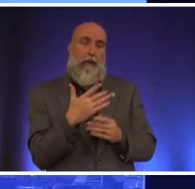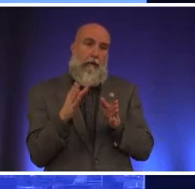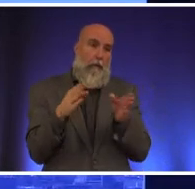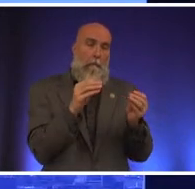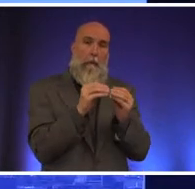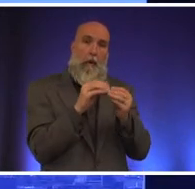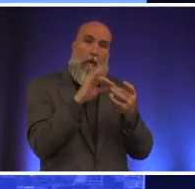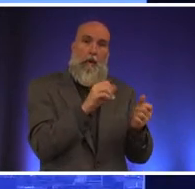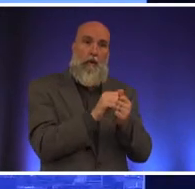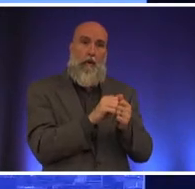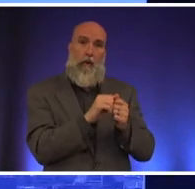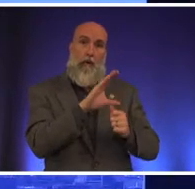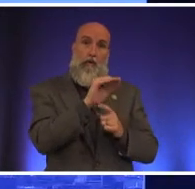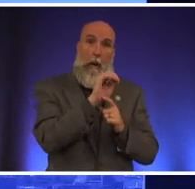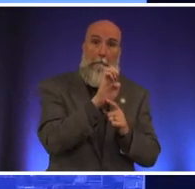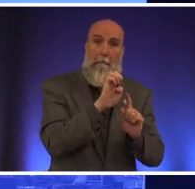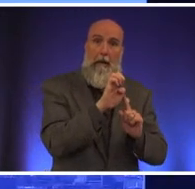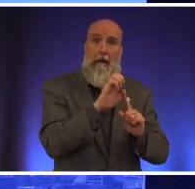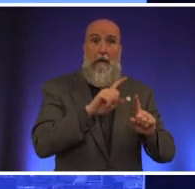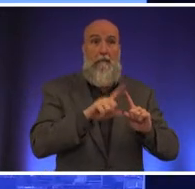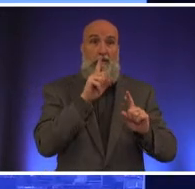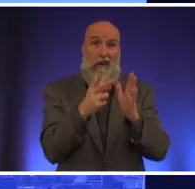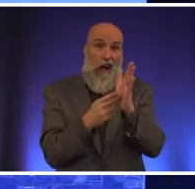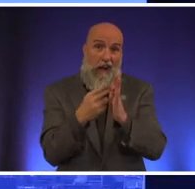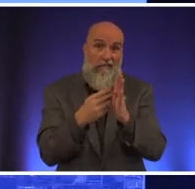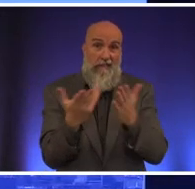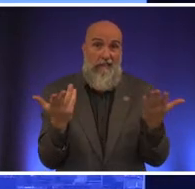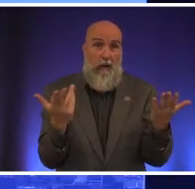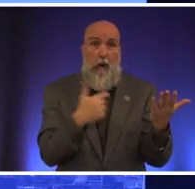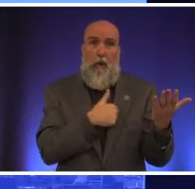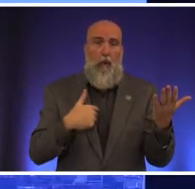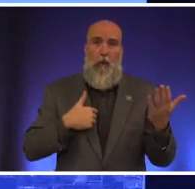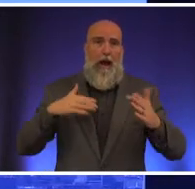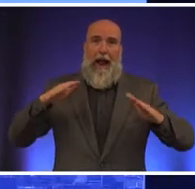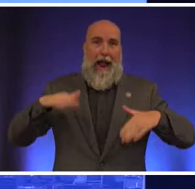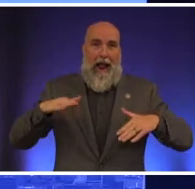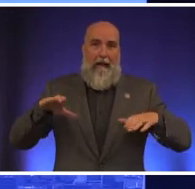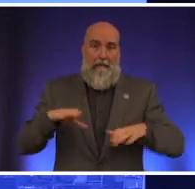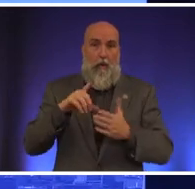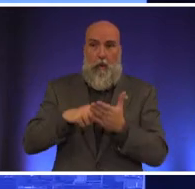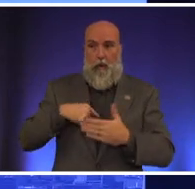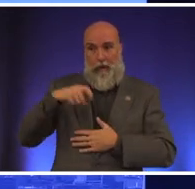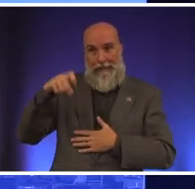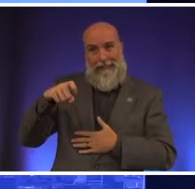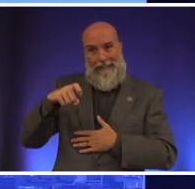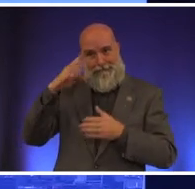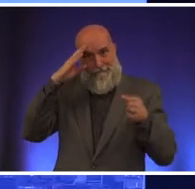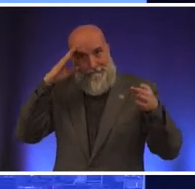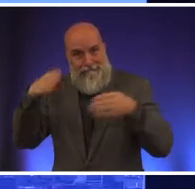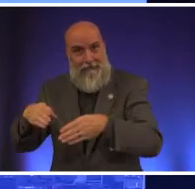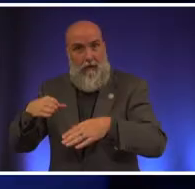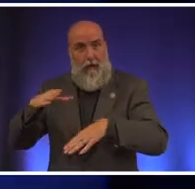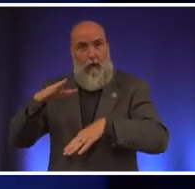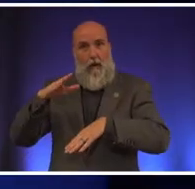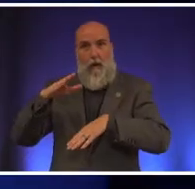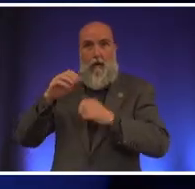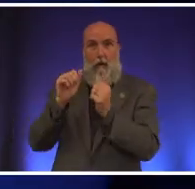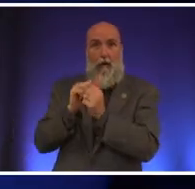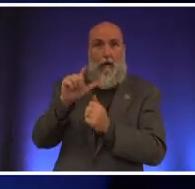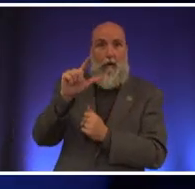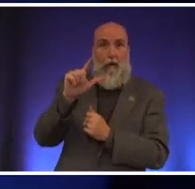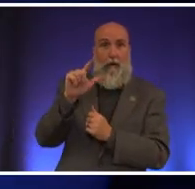i think related to crime but the truth of the matter is we have not done what we need to do in terms of you know ladder